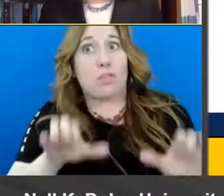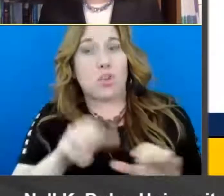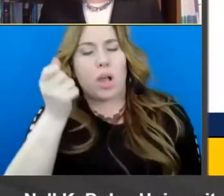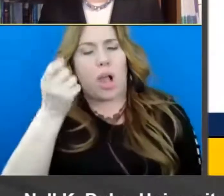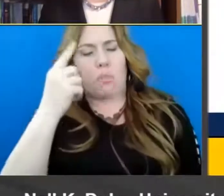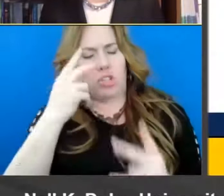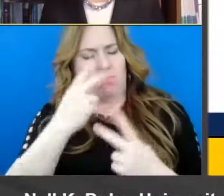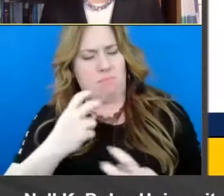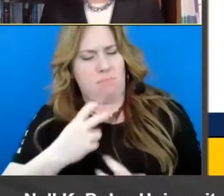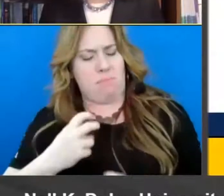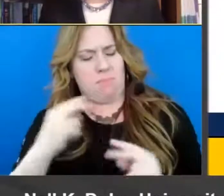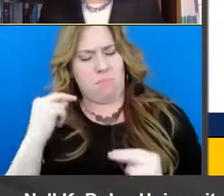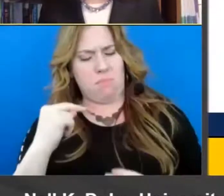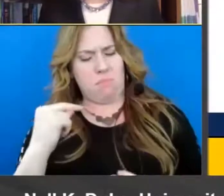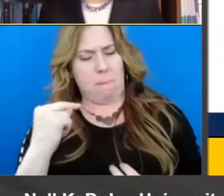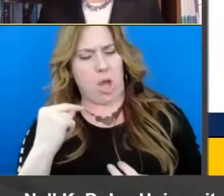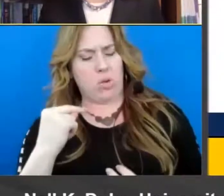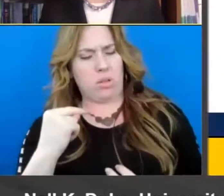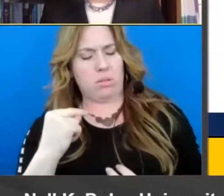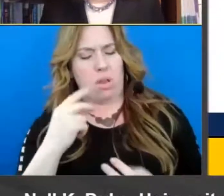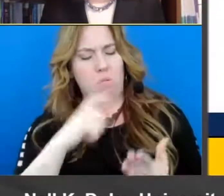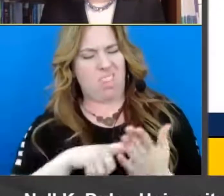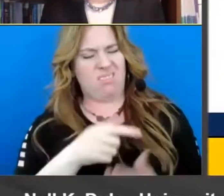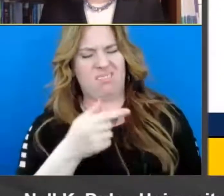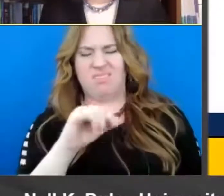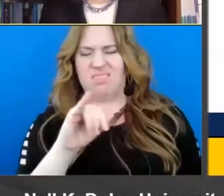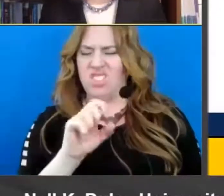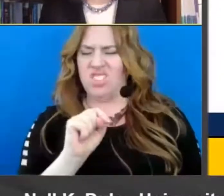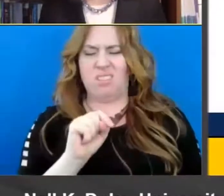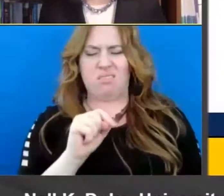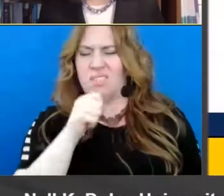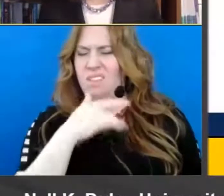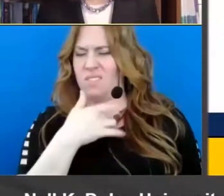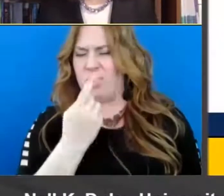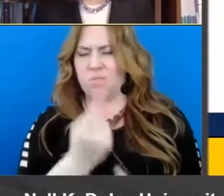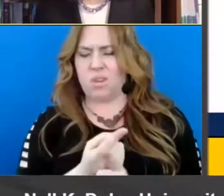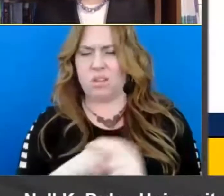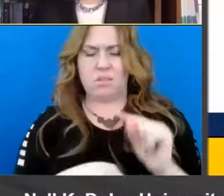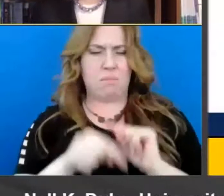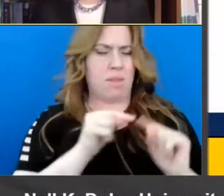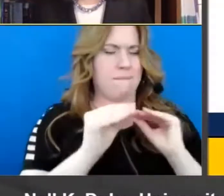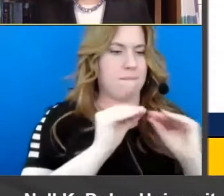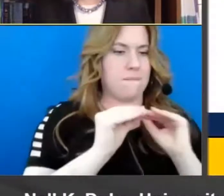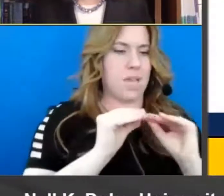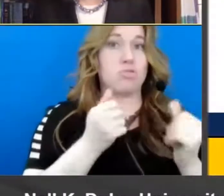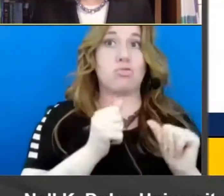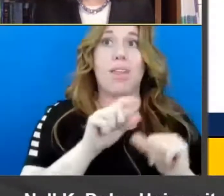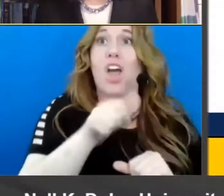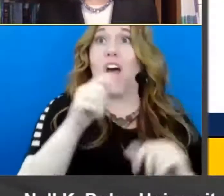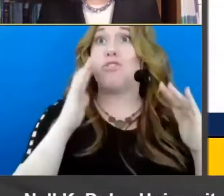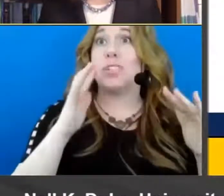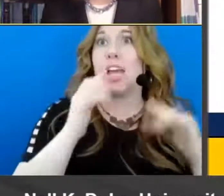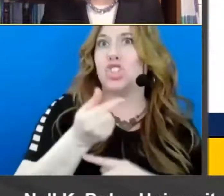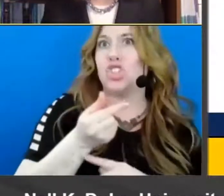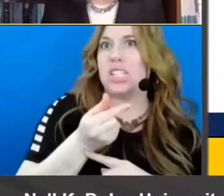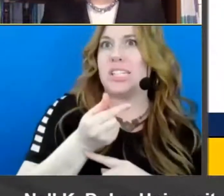jet was wrong they'll go back and fix it hopefully trying the other sound for for uh g because they would have gotten instruction in